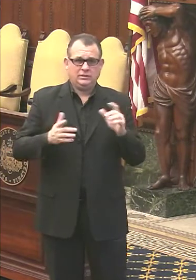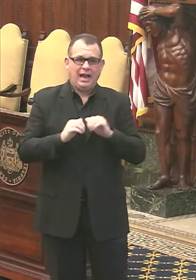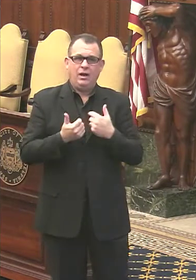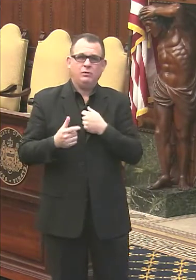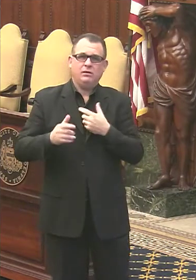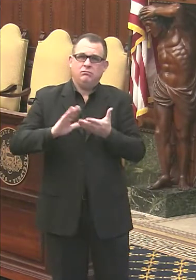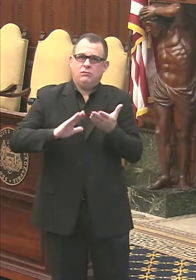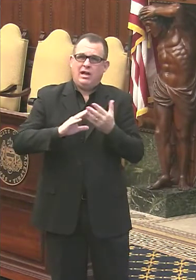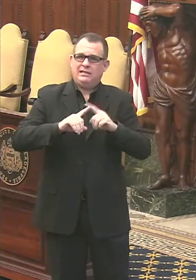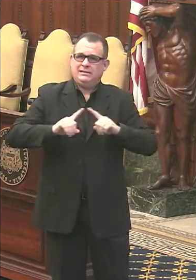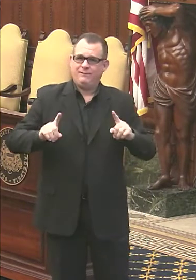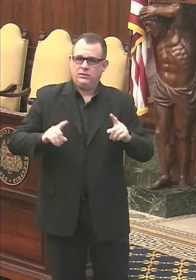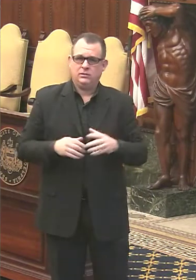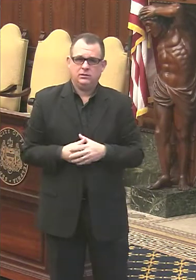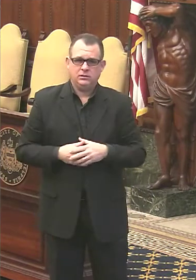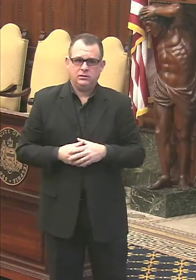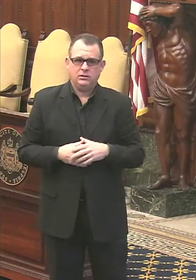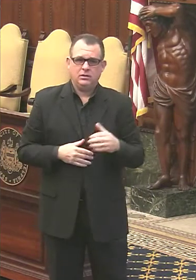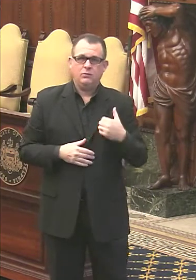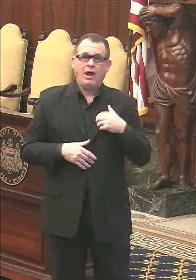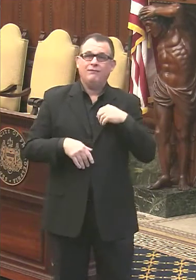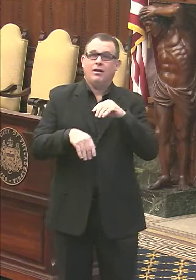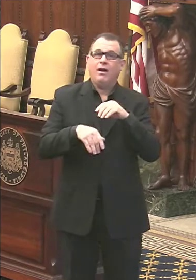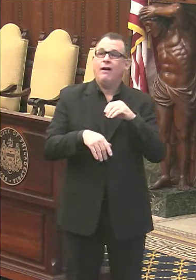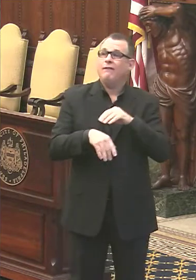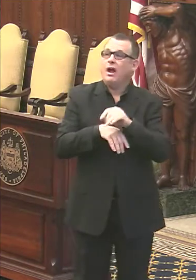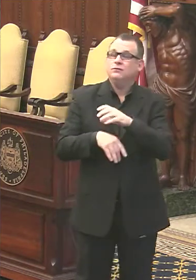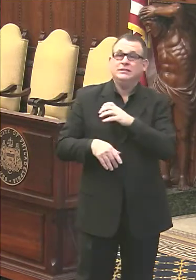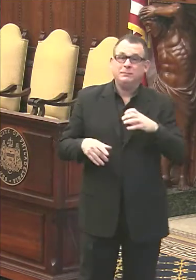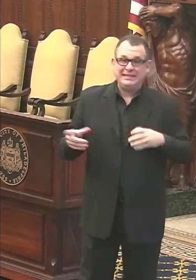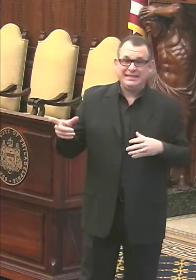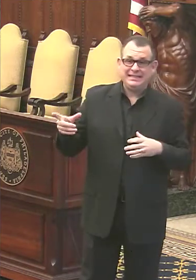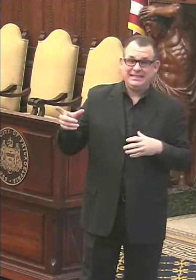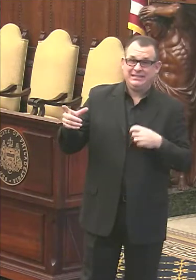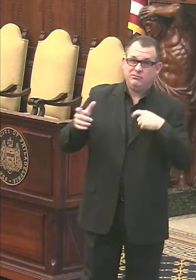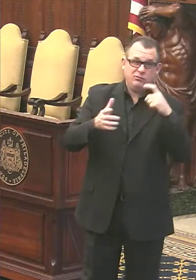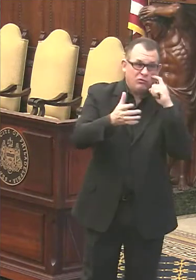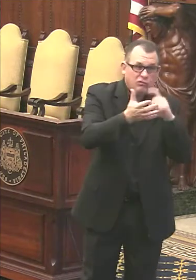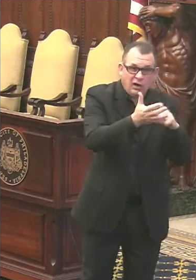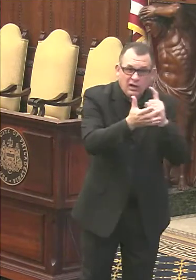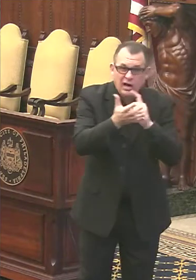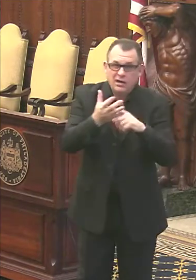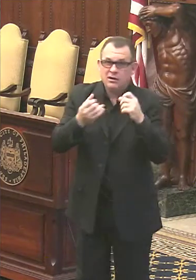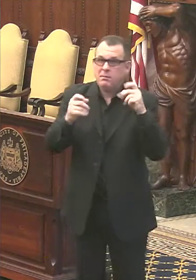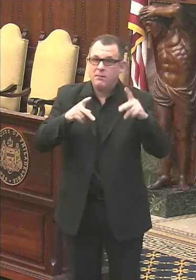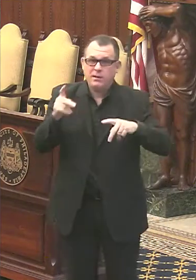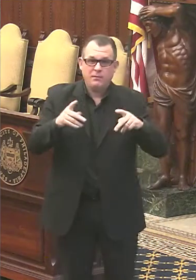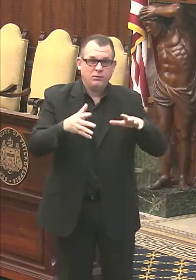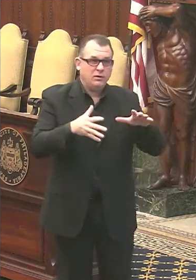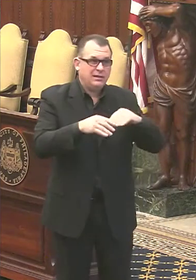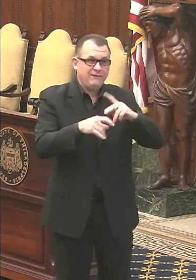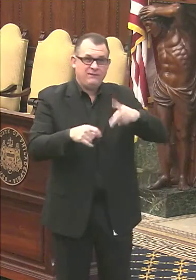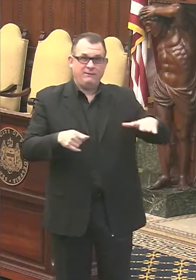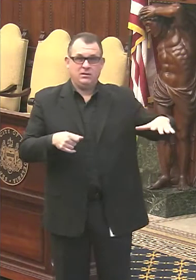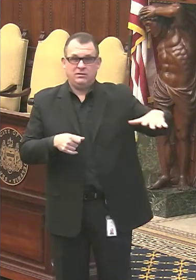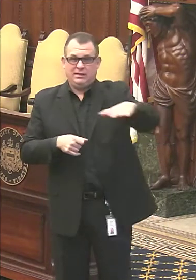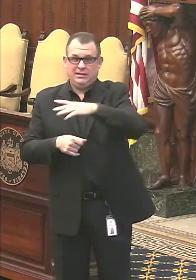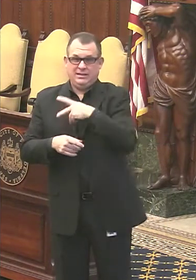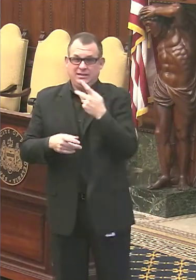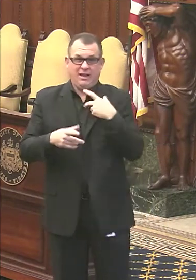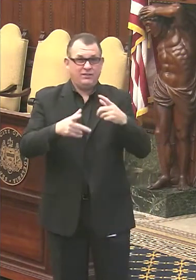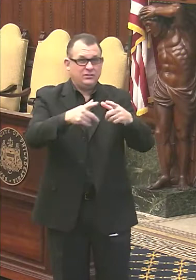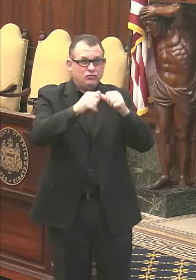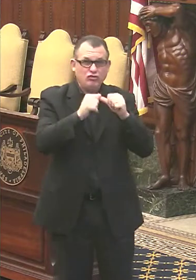priority scheme was developed in part because we recognize an awful lot of people who are at risk in Philadelphia do have these chronic medical conditions.